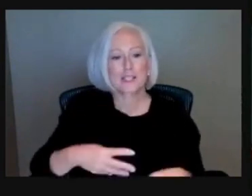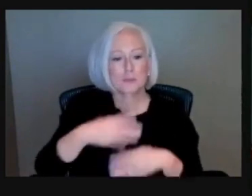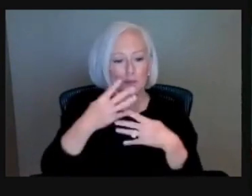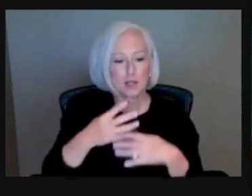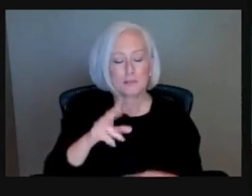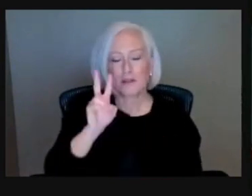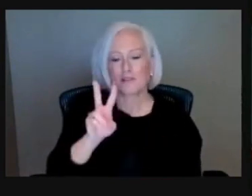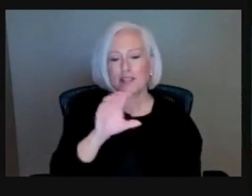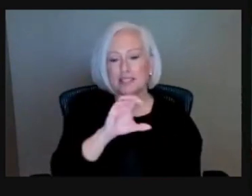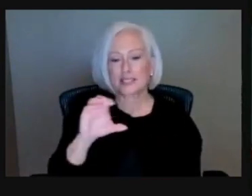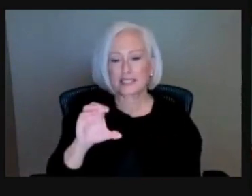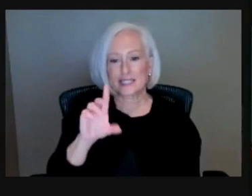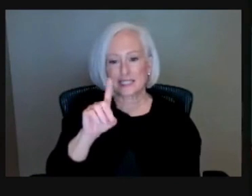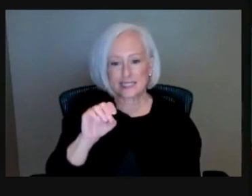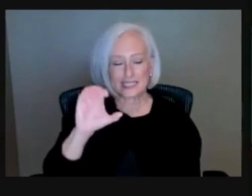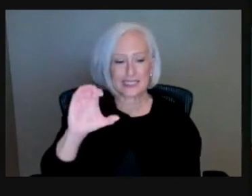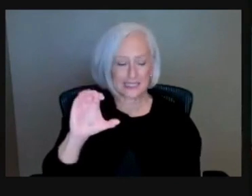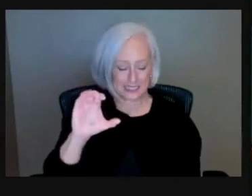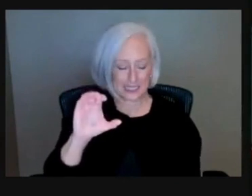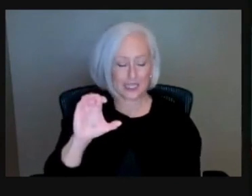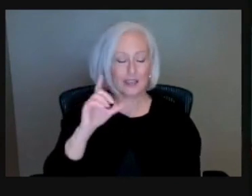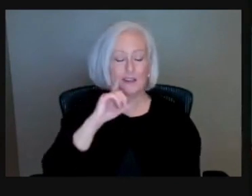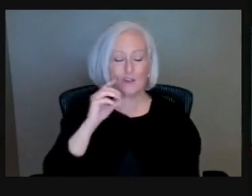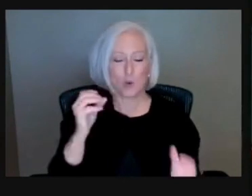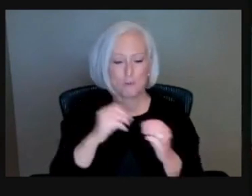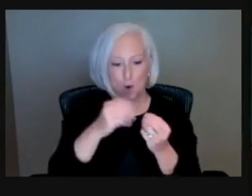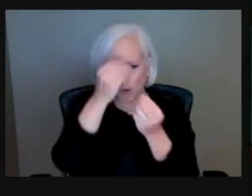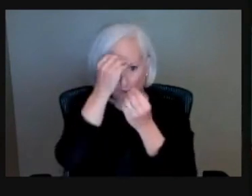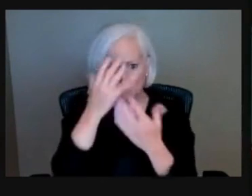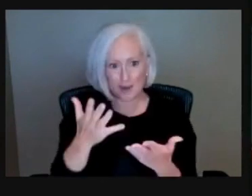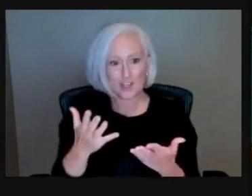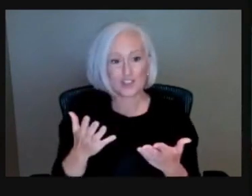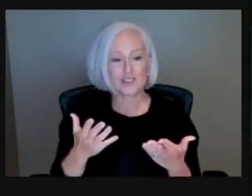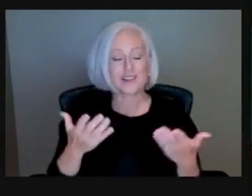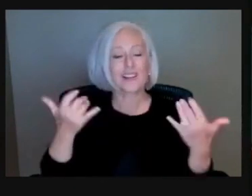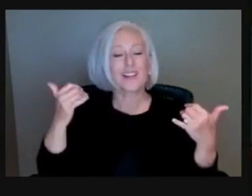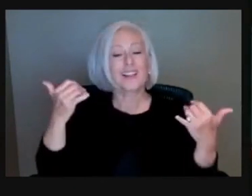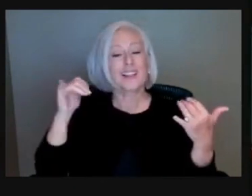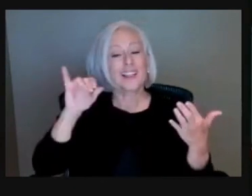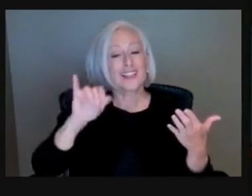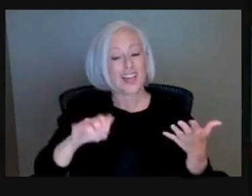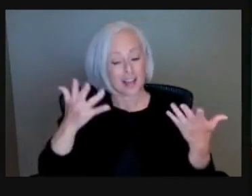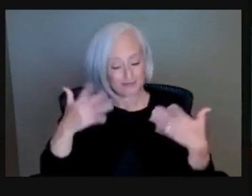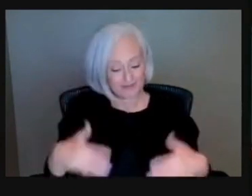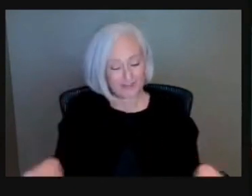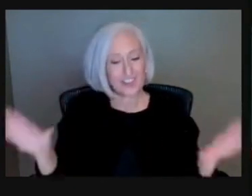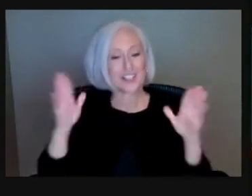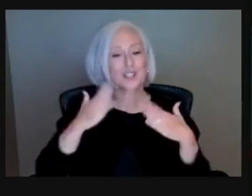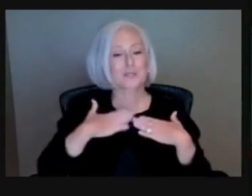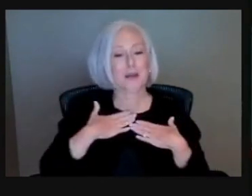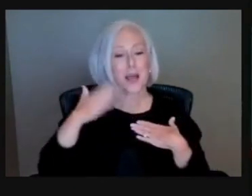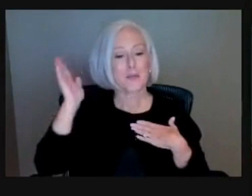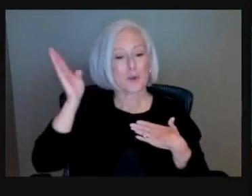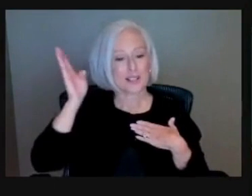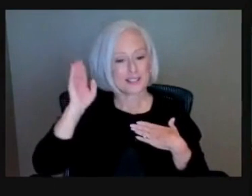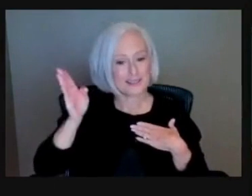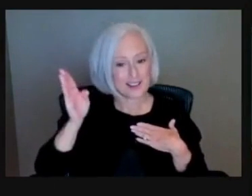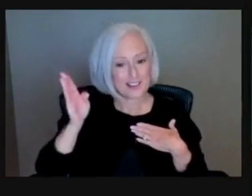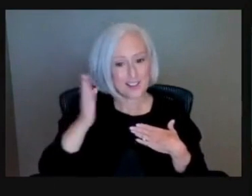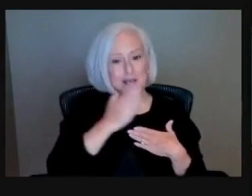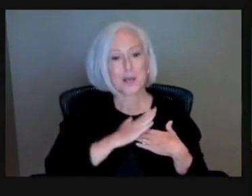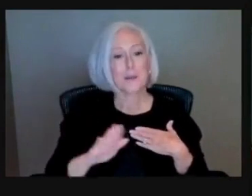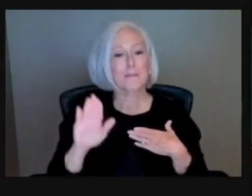information from them. But that concludes my time here. And so please make sure to send me your